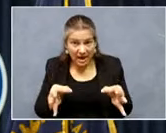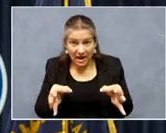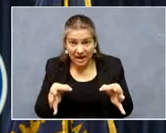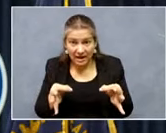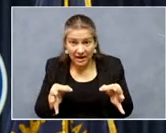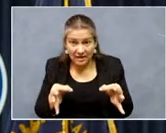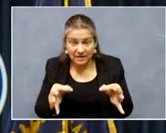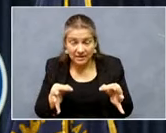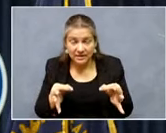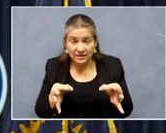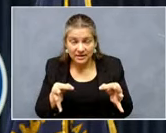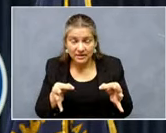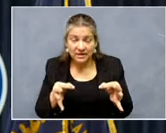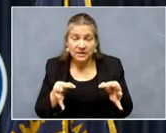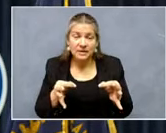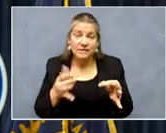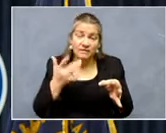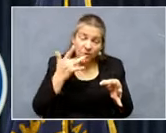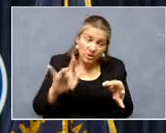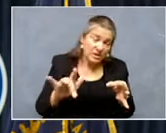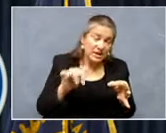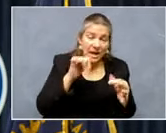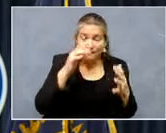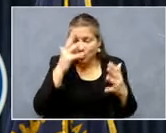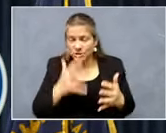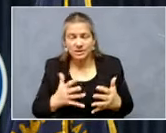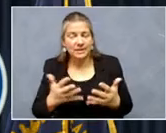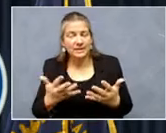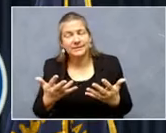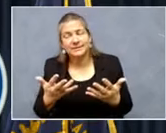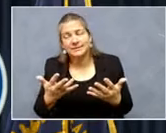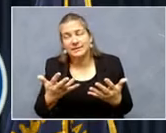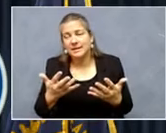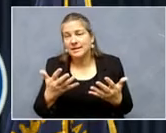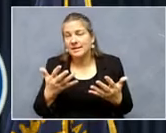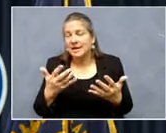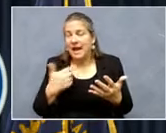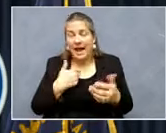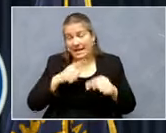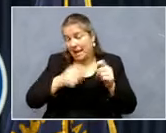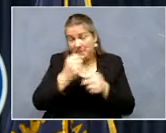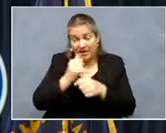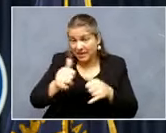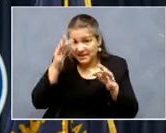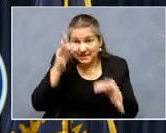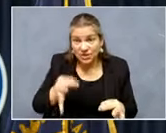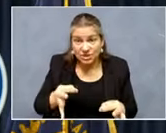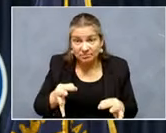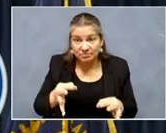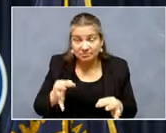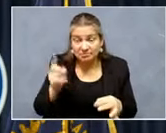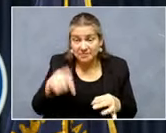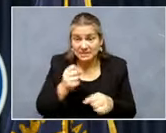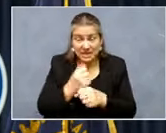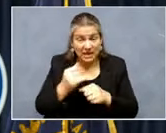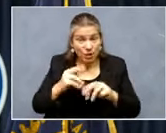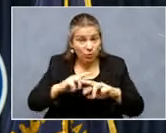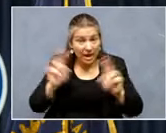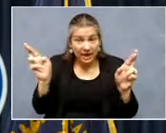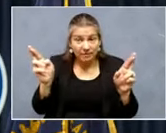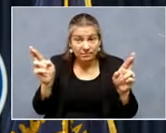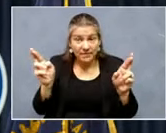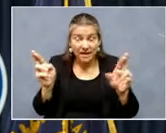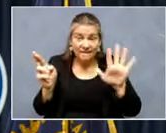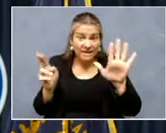fortunately or unfortunately, not ones that I get to make. Um, our goal is just to have it ready. And five to 11 year olds is coming